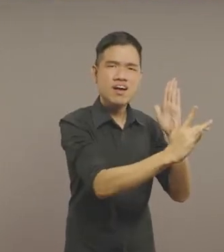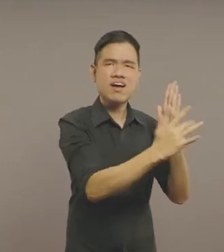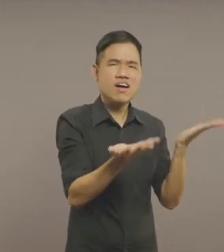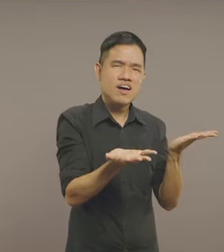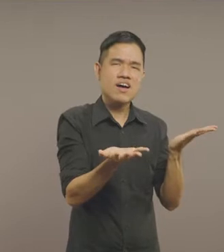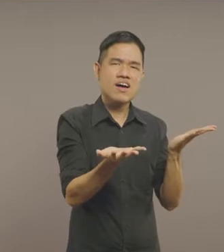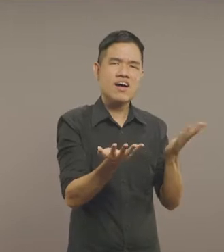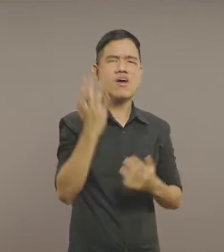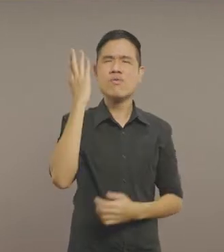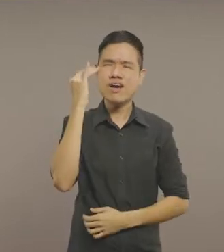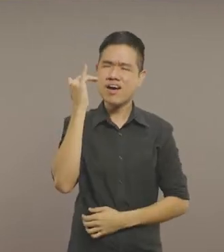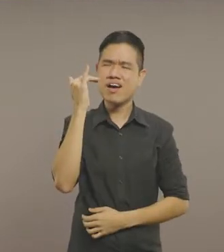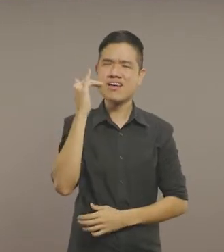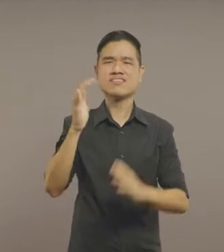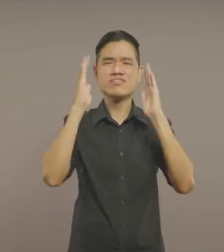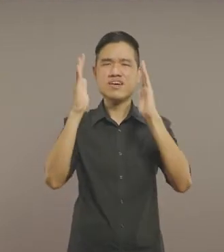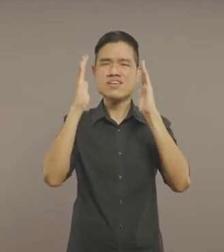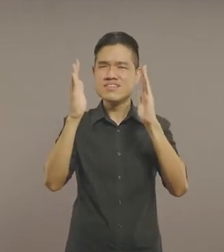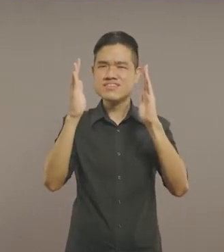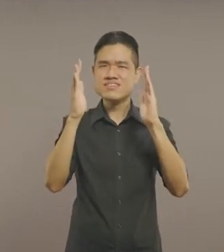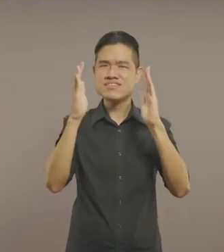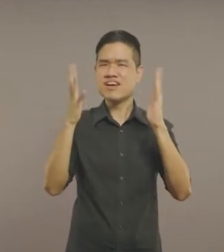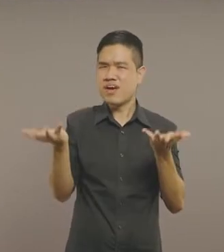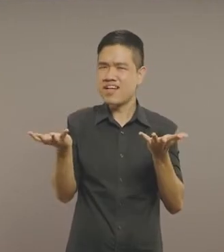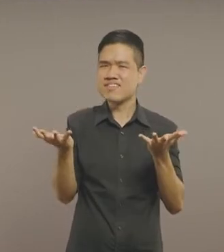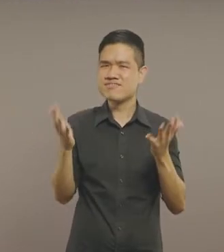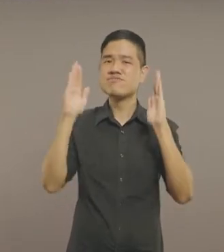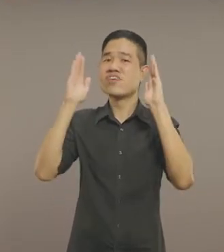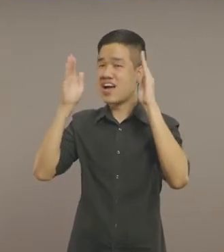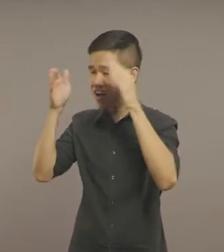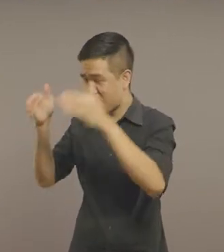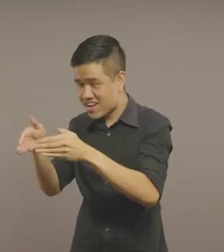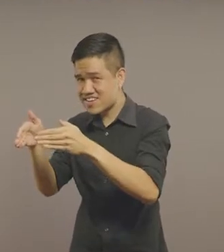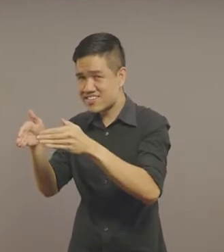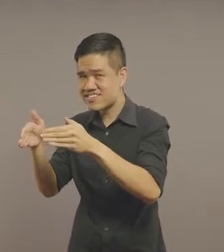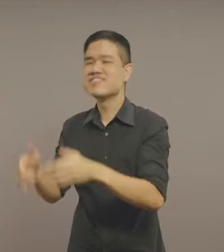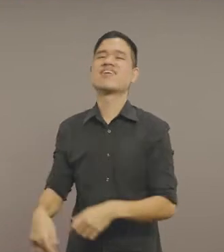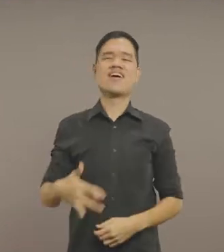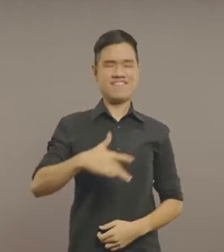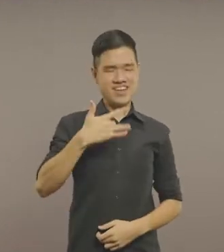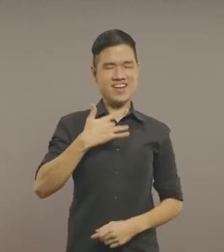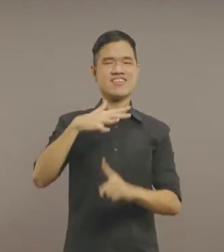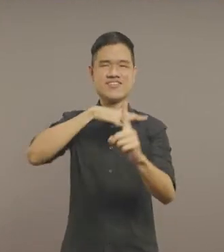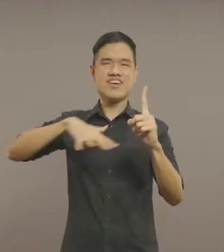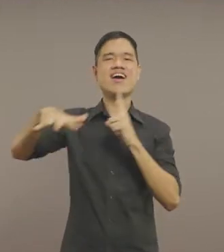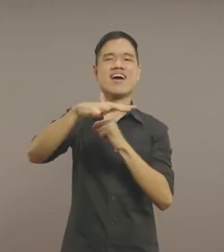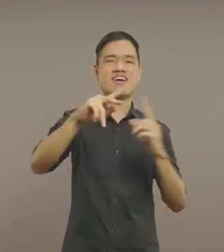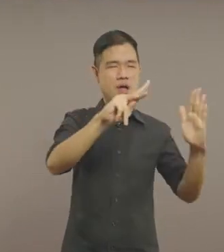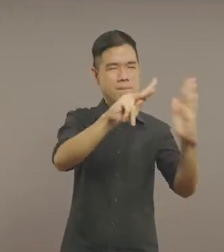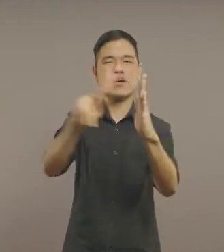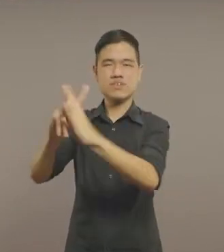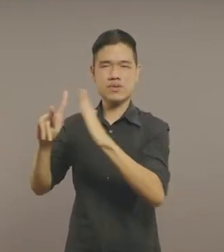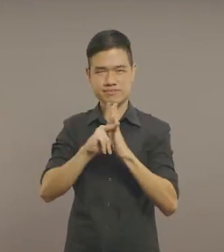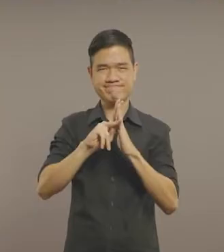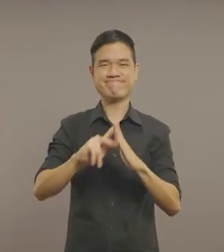blanked out. This is done so as not to draw our attention away from the focus of the painting, that is the ambience of the village itself.